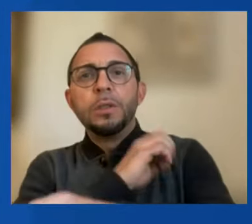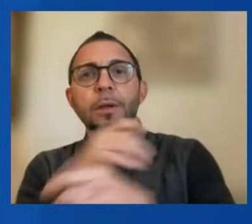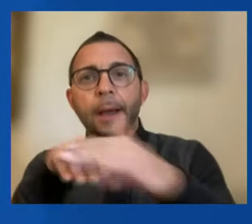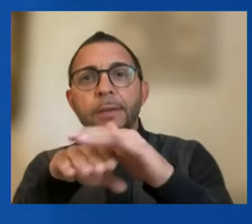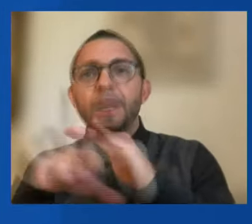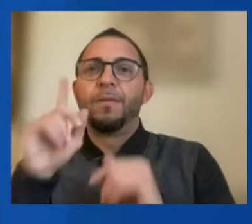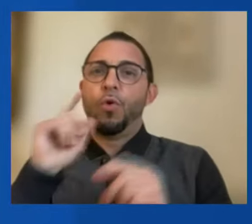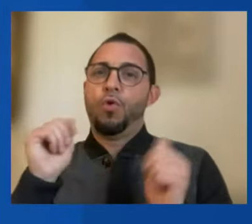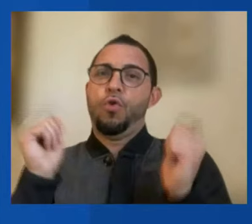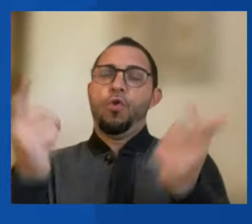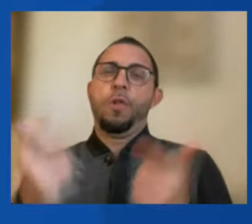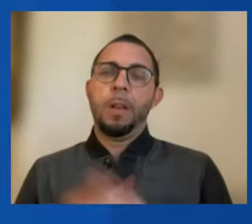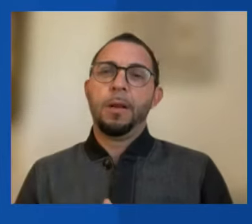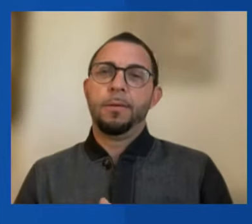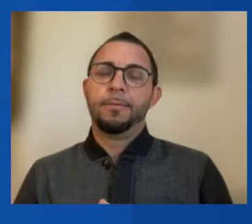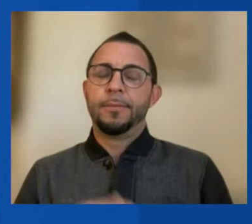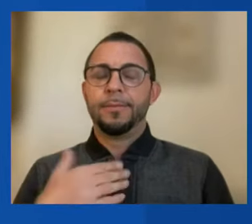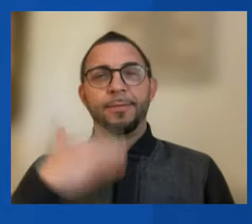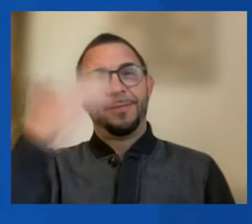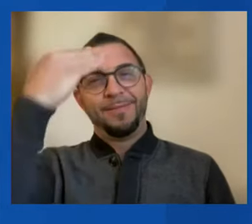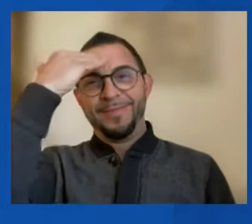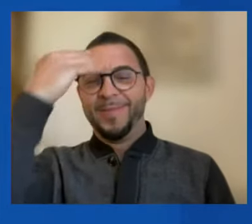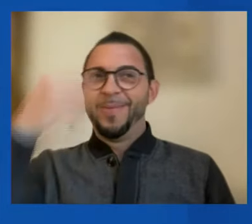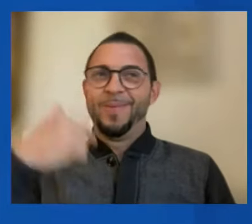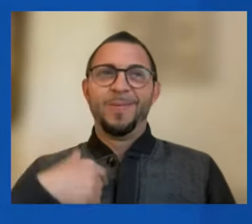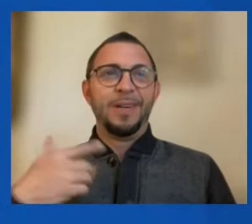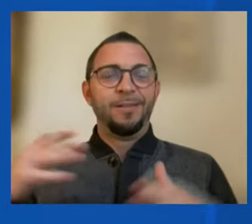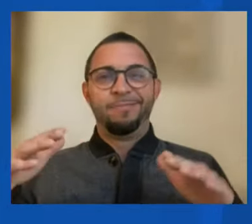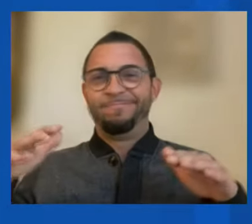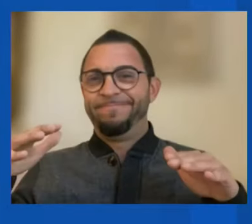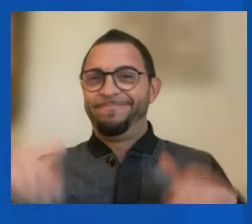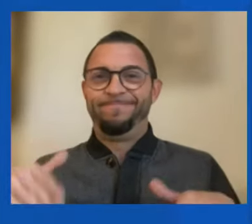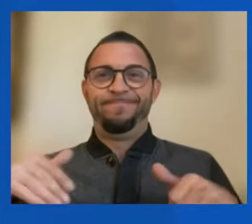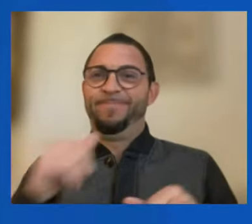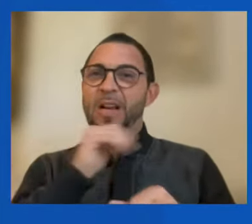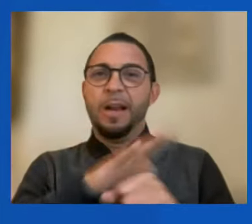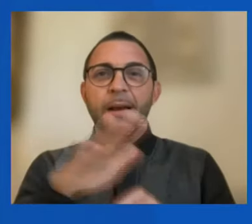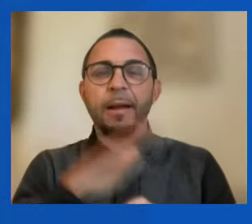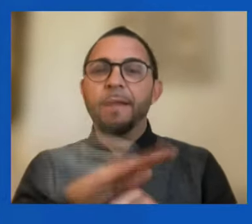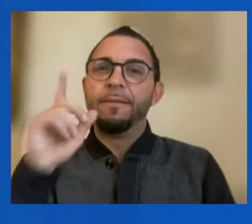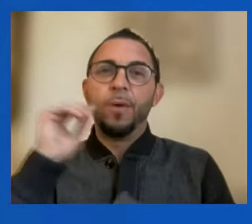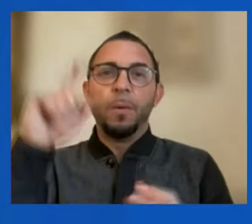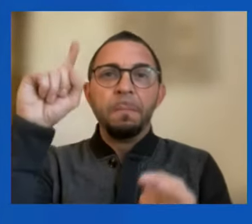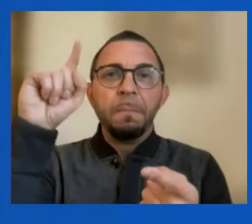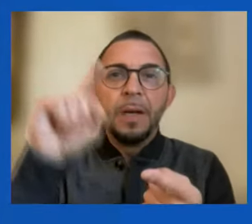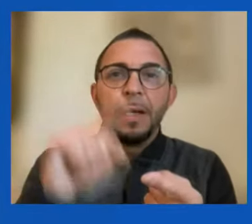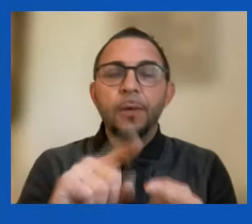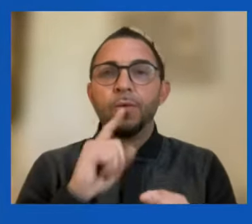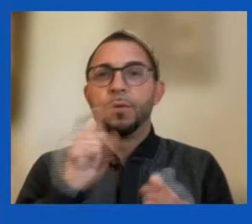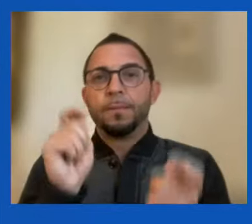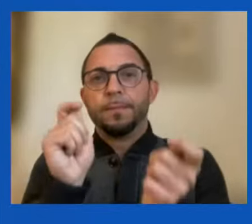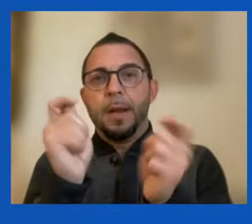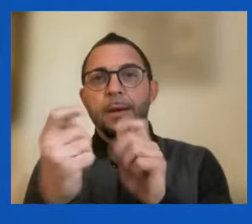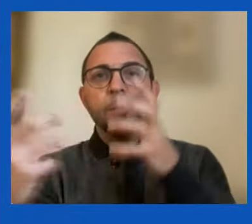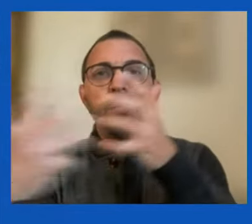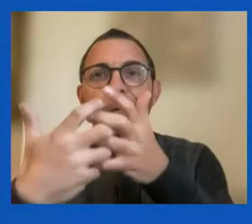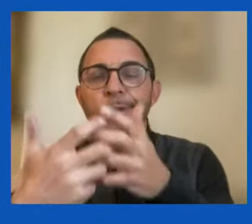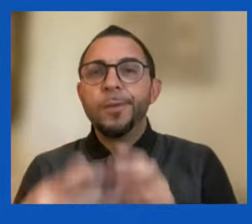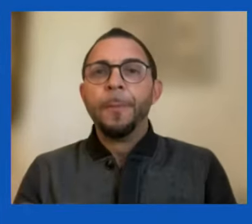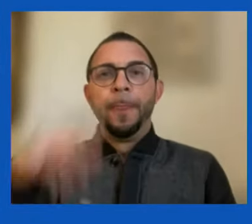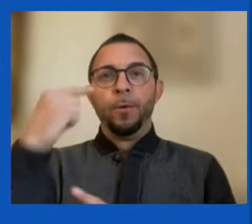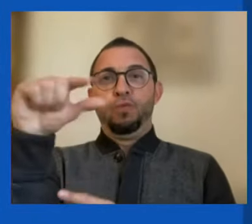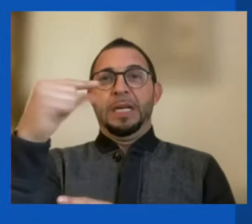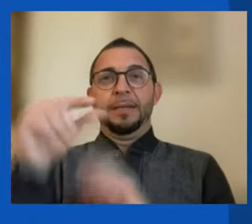We know we have not yet done enough in terms of mitigation, adaptation, green technology,